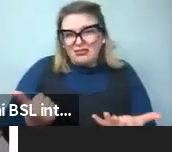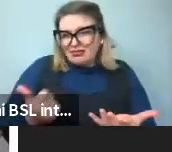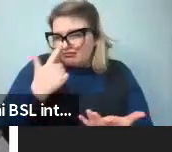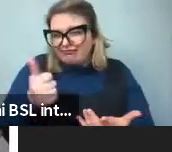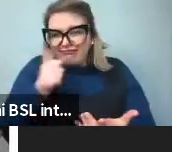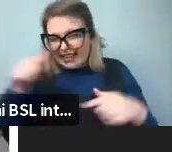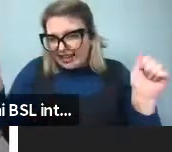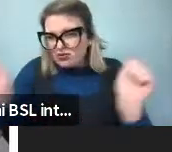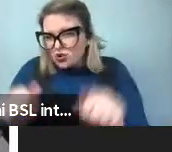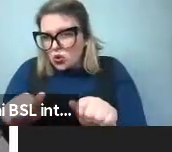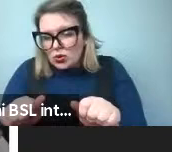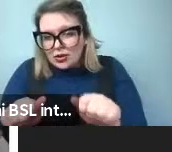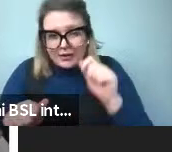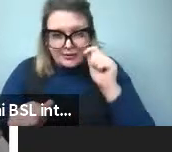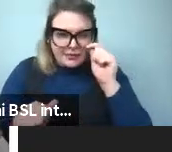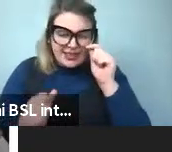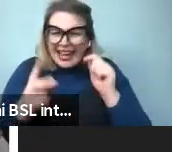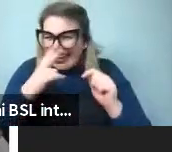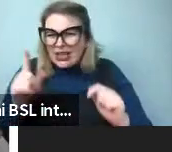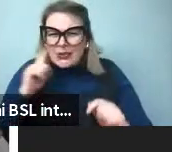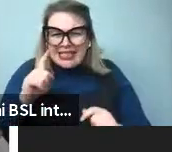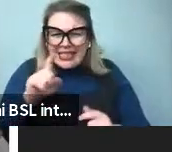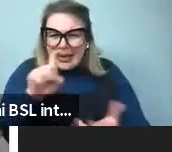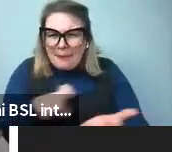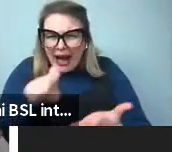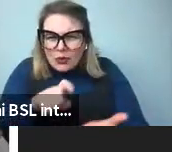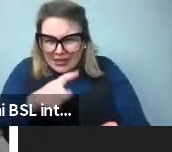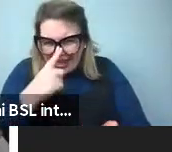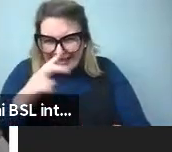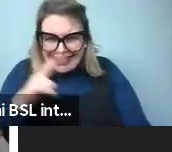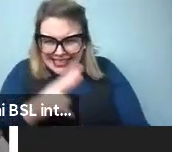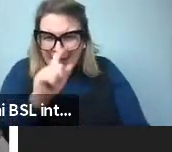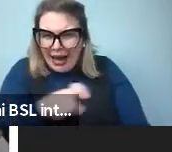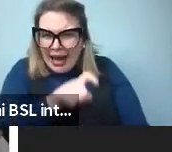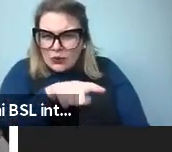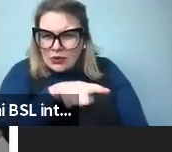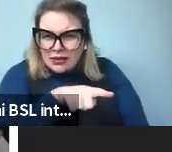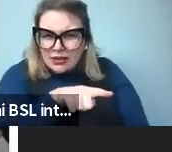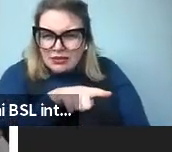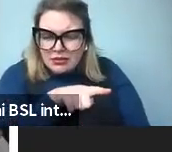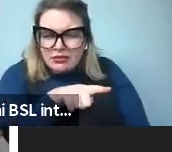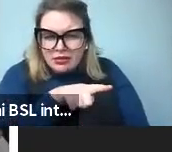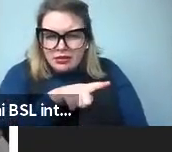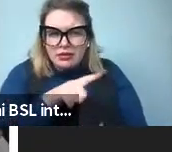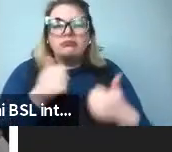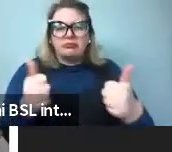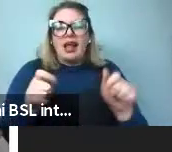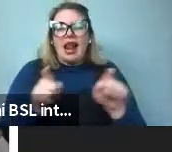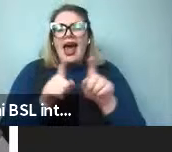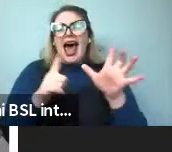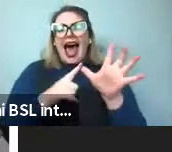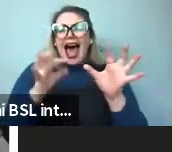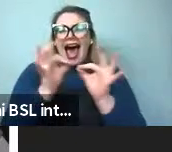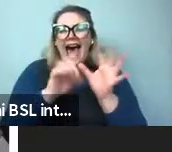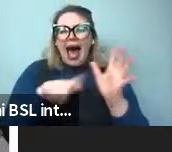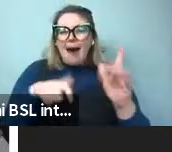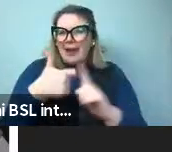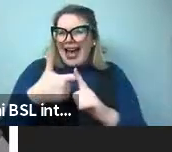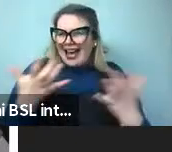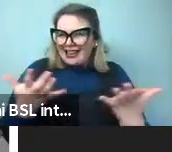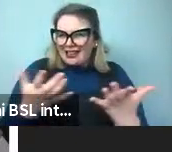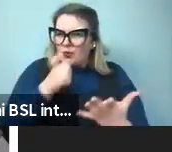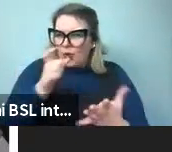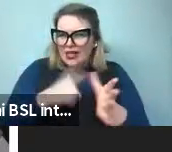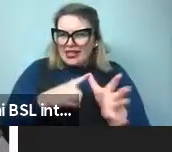nod if you can see my mouse? I hope you can see my mouse. Jack, can you, you know, good, good. Okay. So a back tends to occur, almost